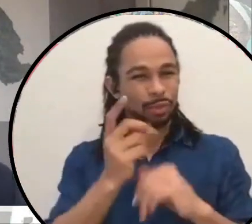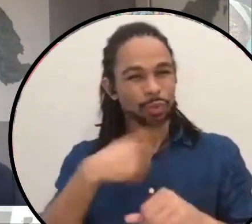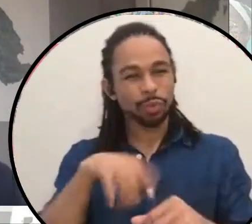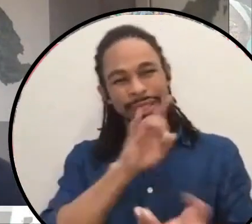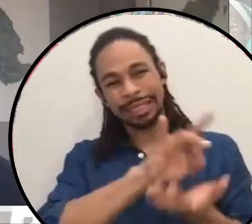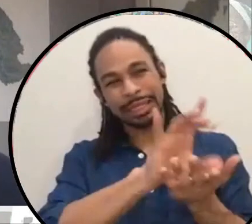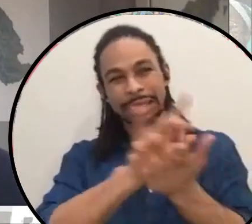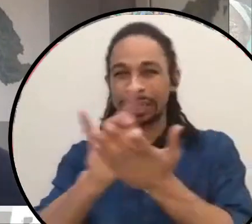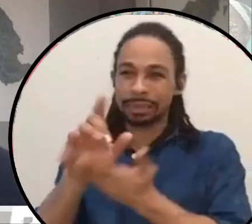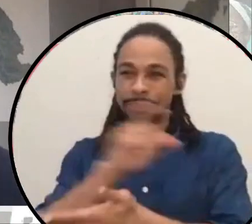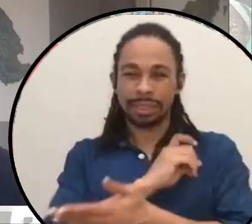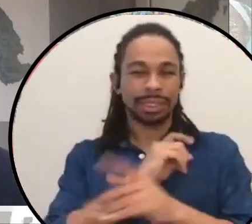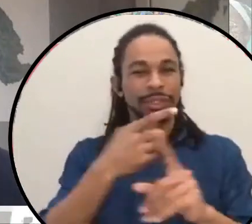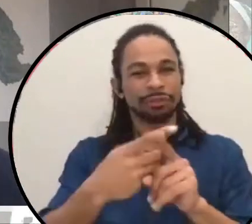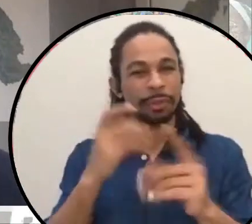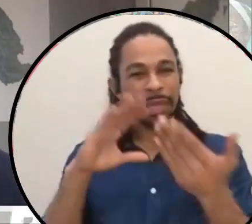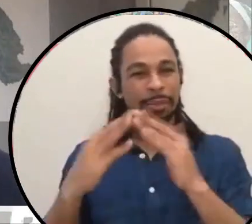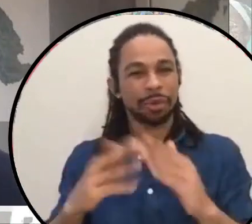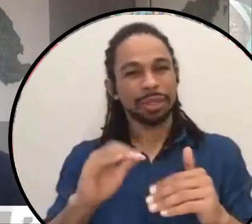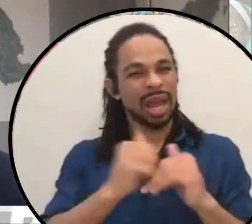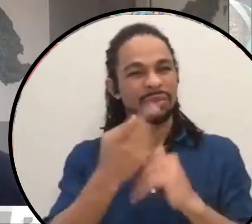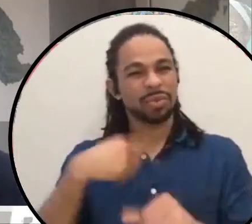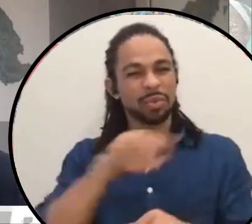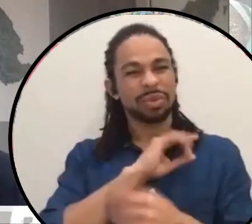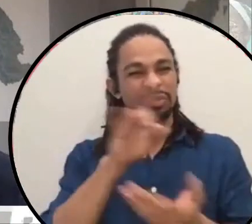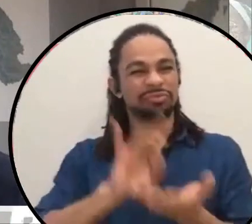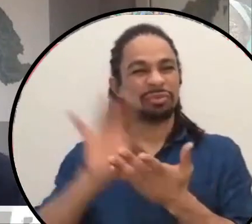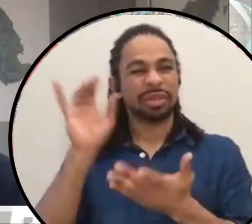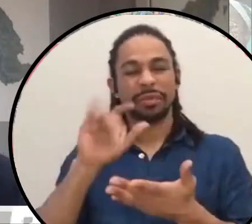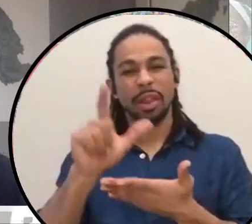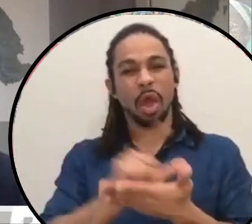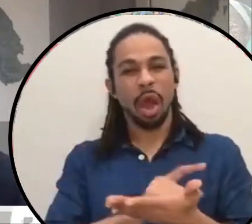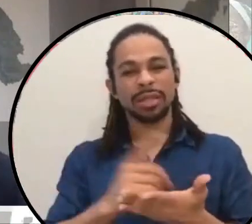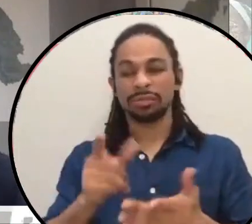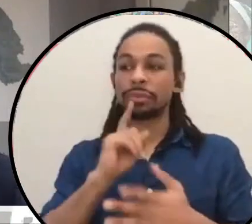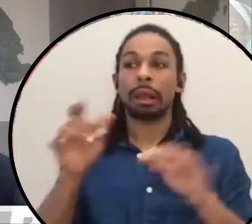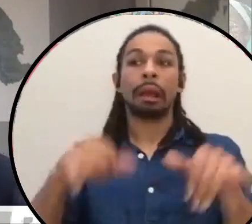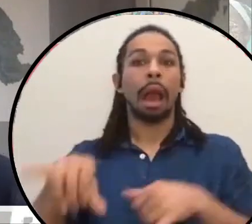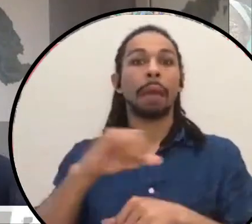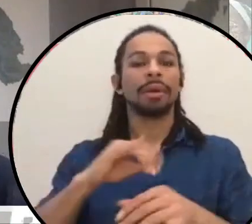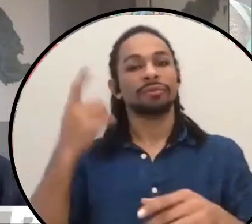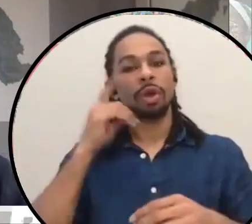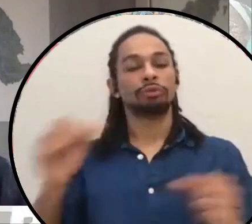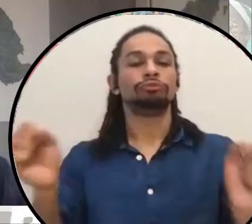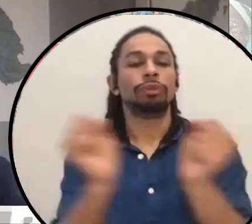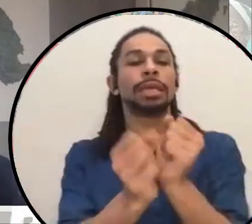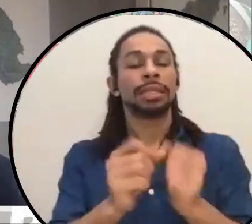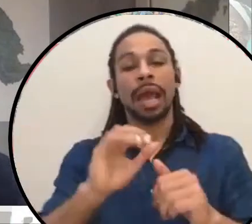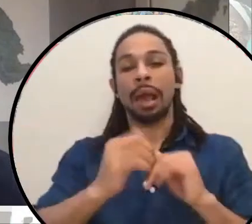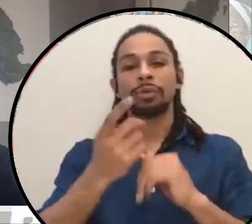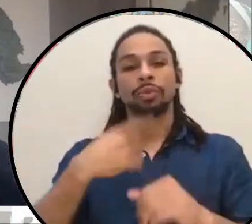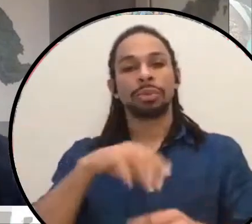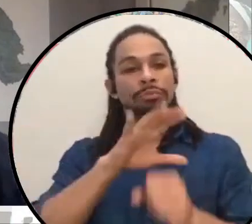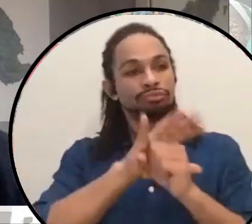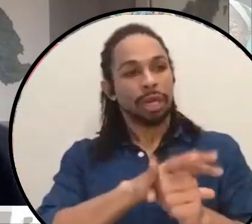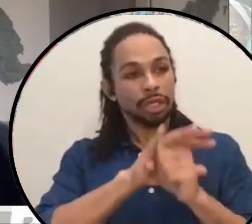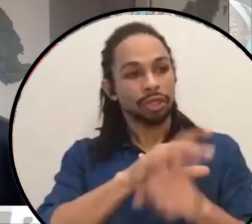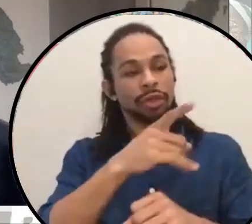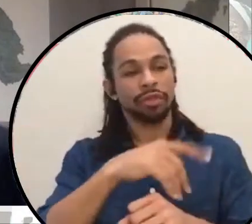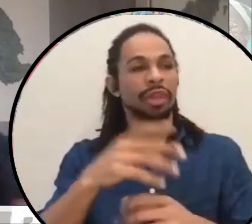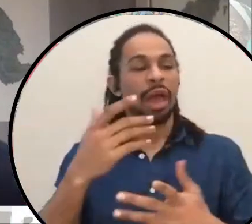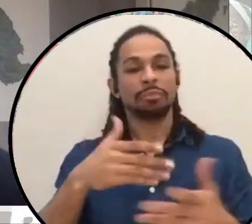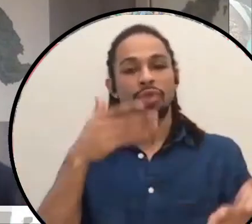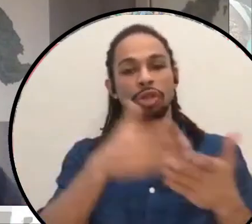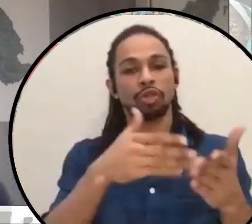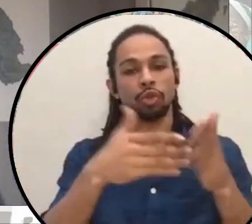that are the most common ones they use to arrest and prosecute people? How do we, you know, put pressure on the prosecutor's office to stop enforcing these things